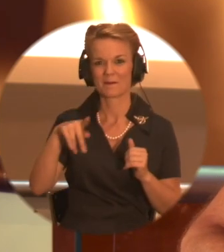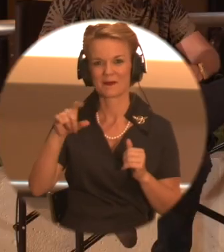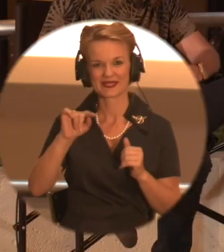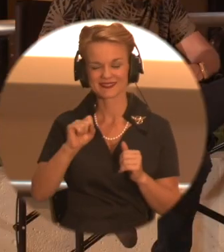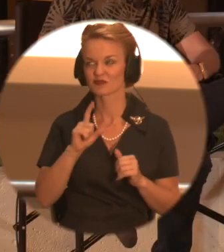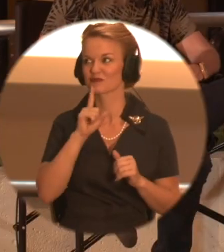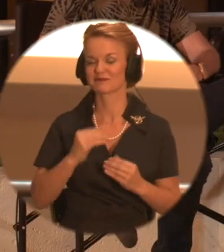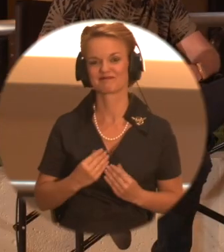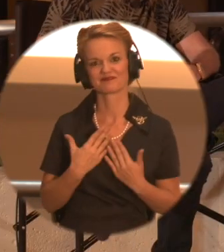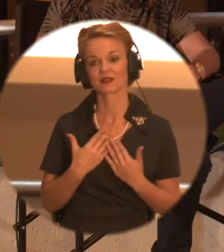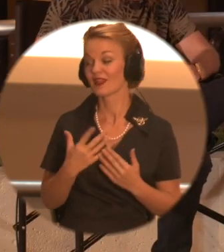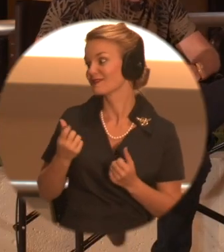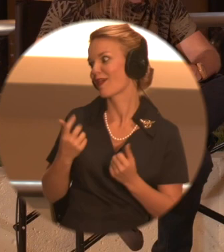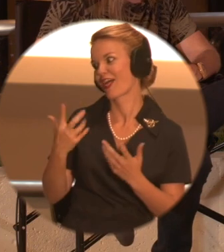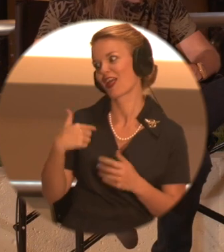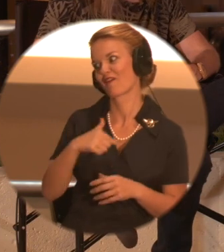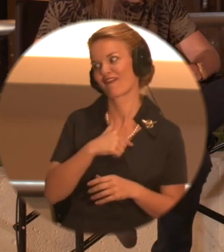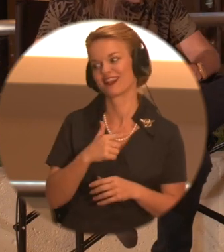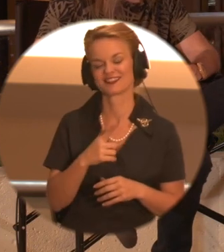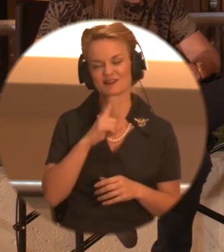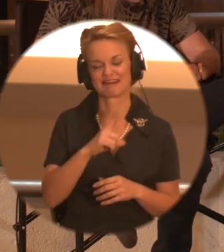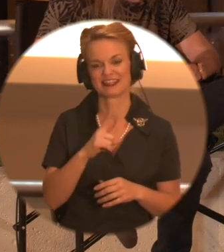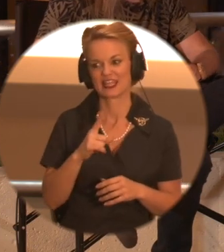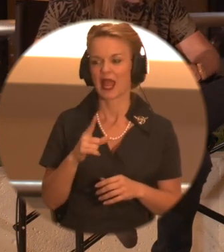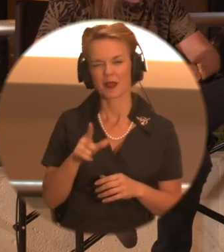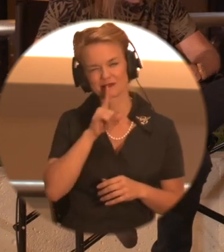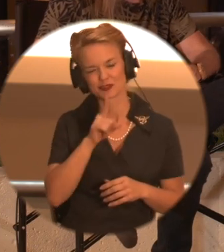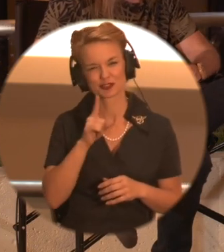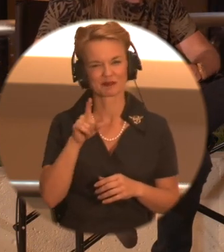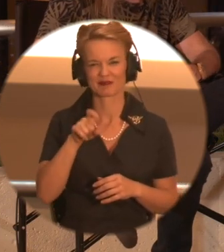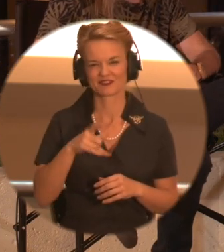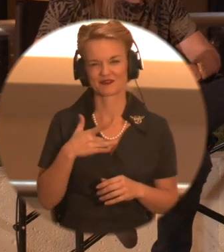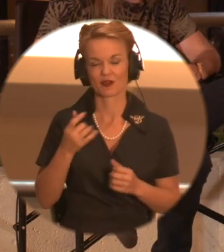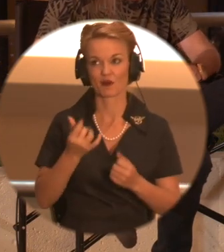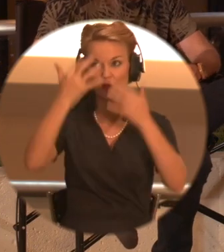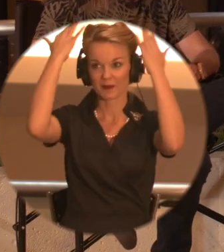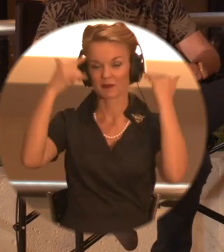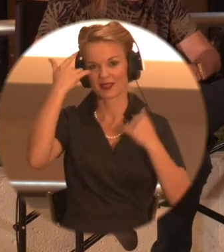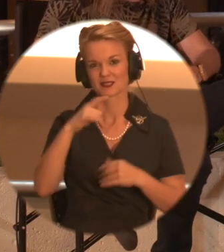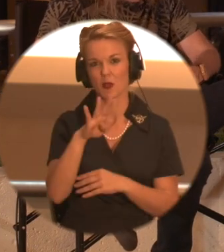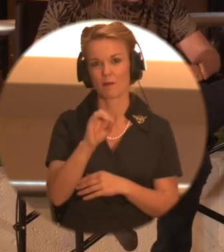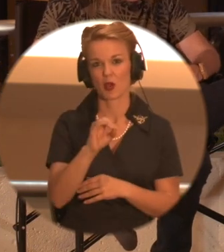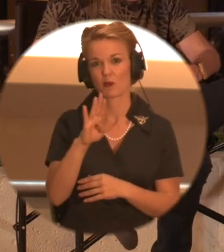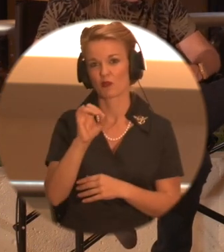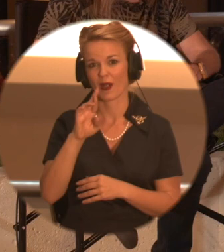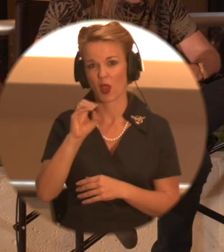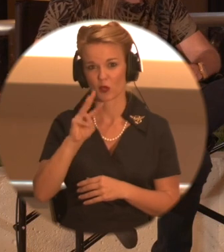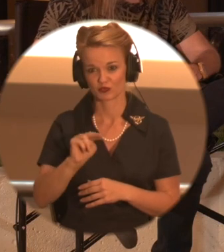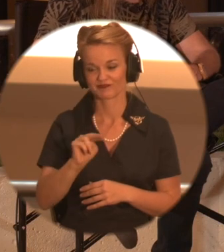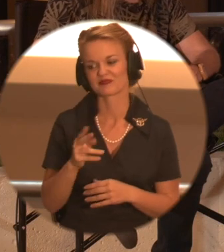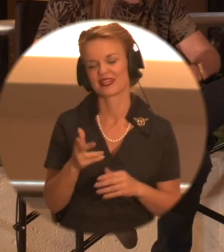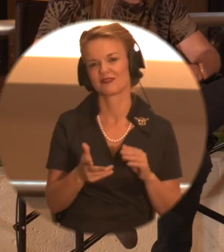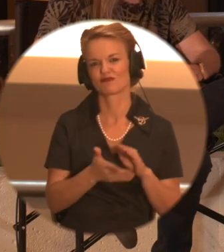there's a lot of us, you know, and it's a little overwhelming at times, I would imagine, because Bo Brown does our puppetry track together, a good friend of mine. He